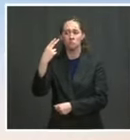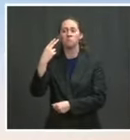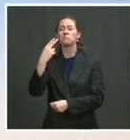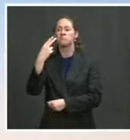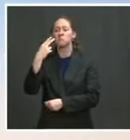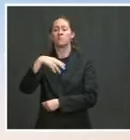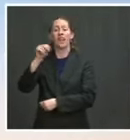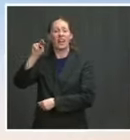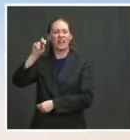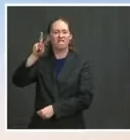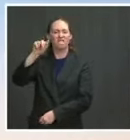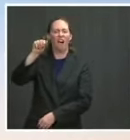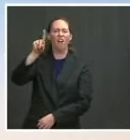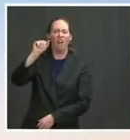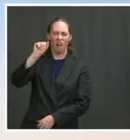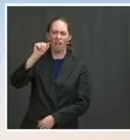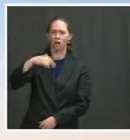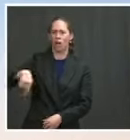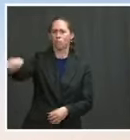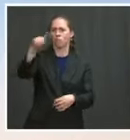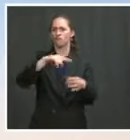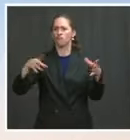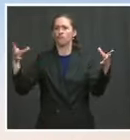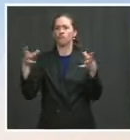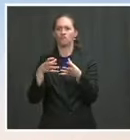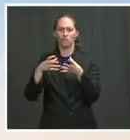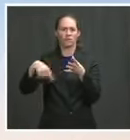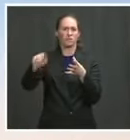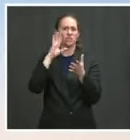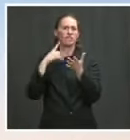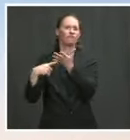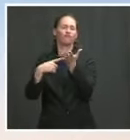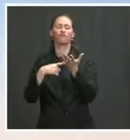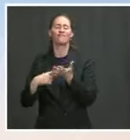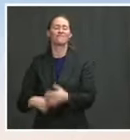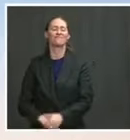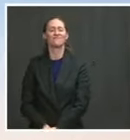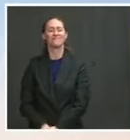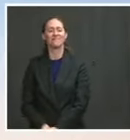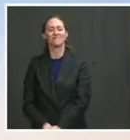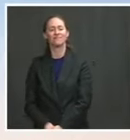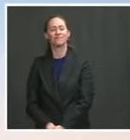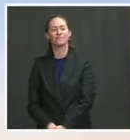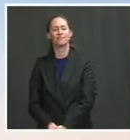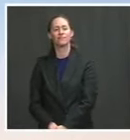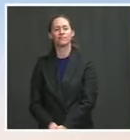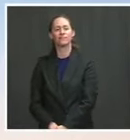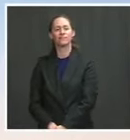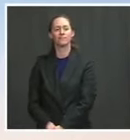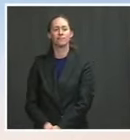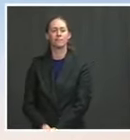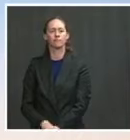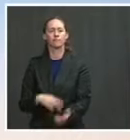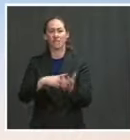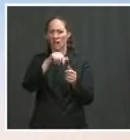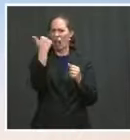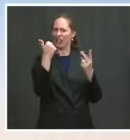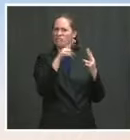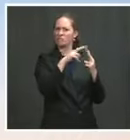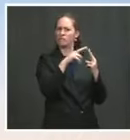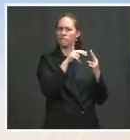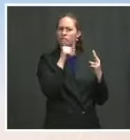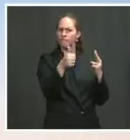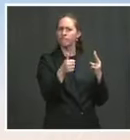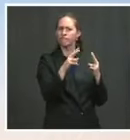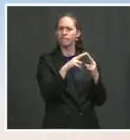Sisolik, will be the governors who will be in attendance. Can they just warn that Governor Little and Governor Gianforte are not invited? That's the list